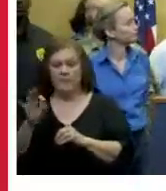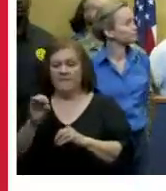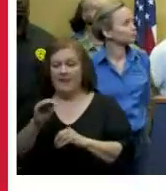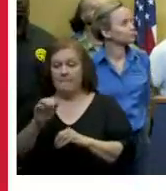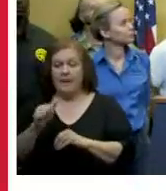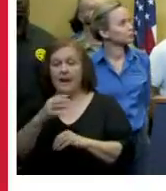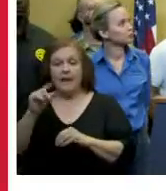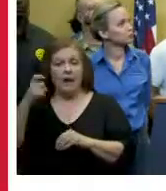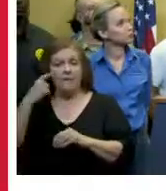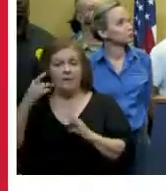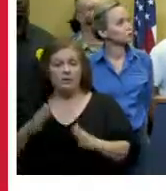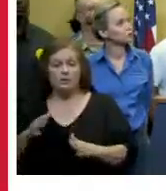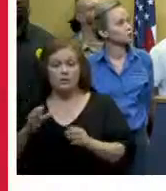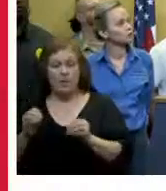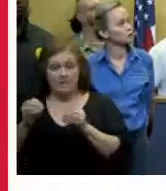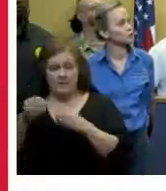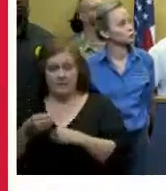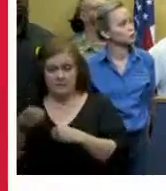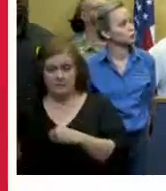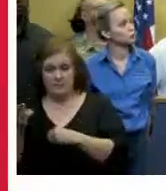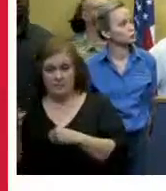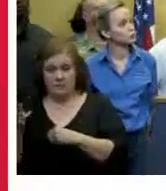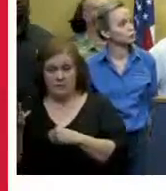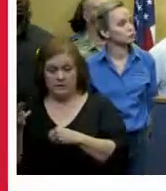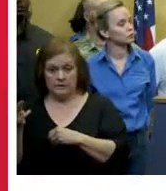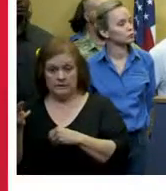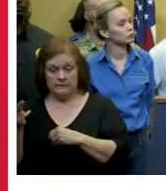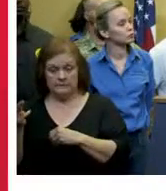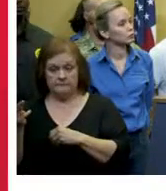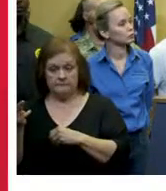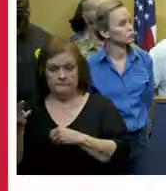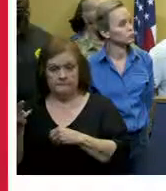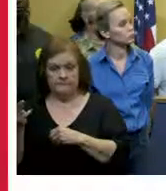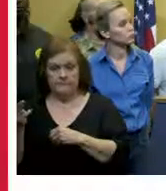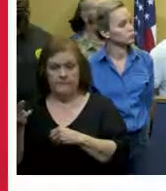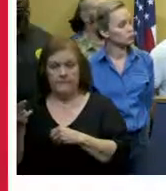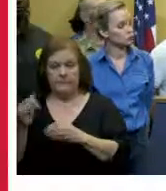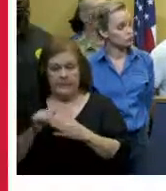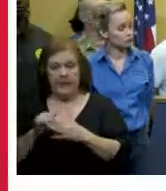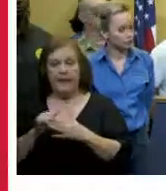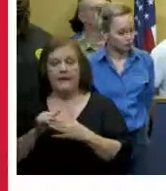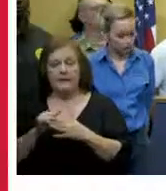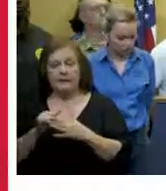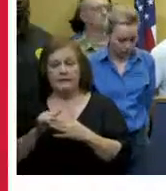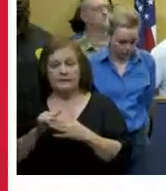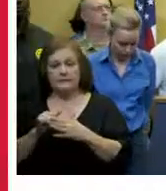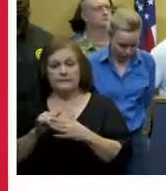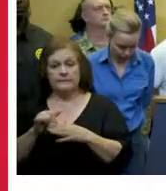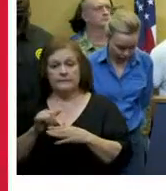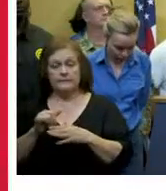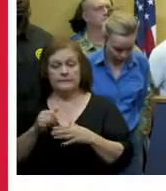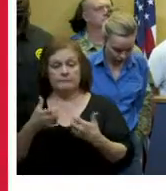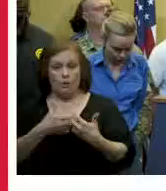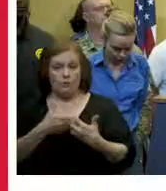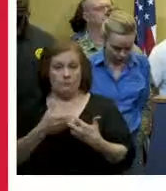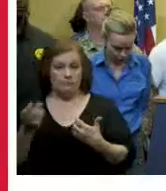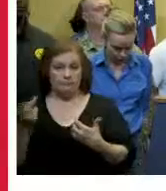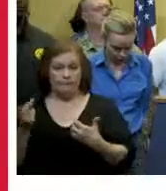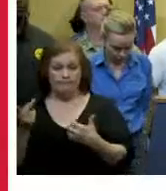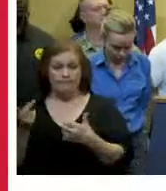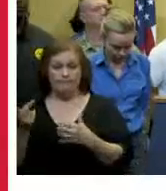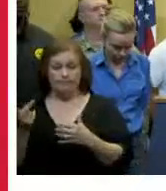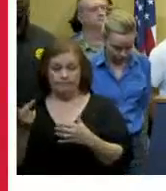and uh governor's office of homeland security led by colonel james wascom that partnership is critical we have 21 active